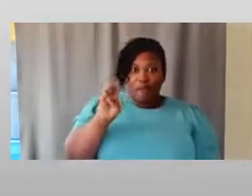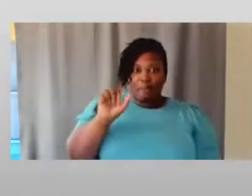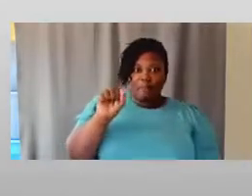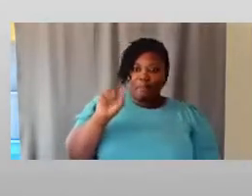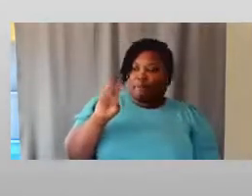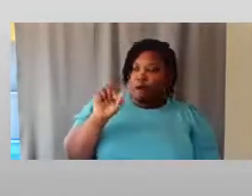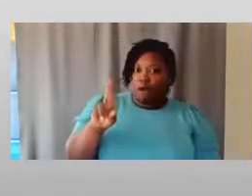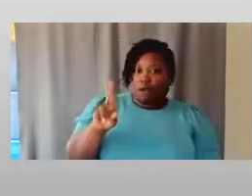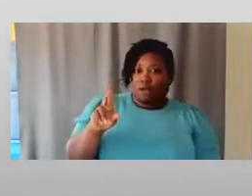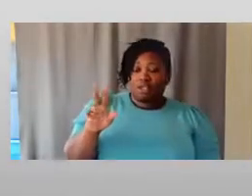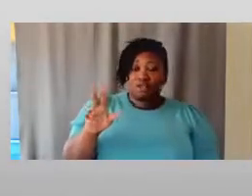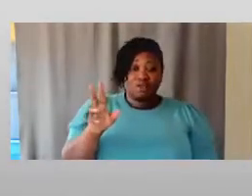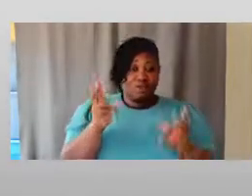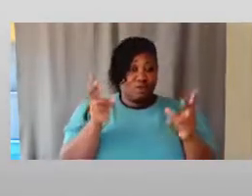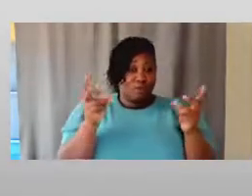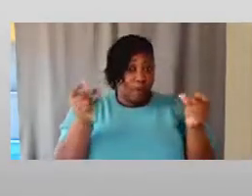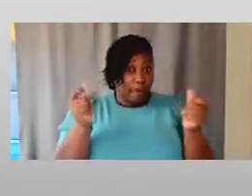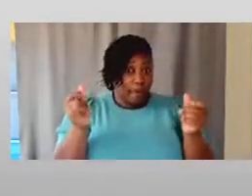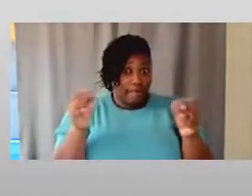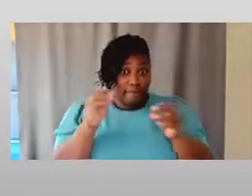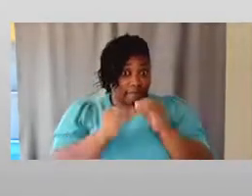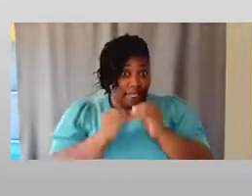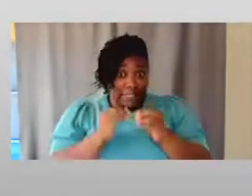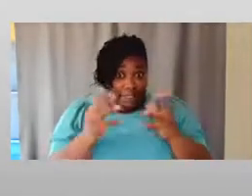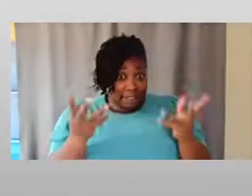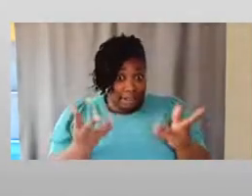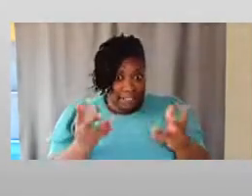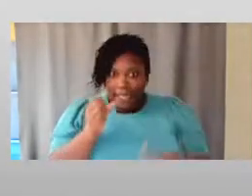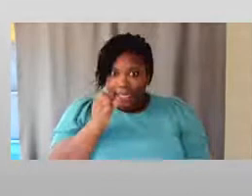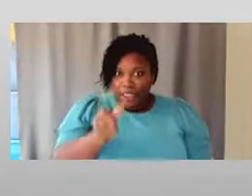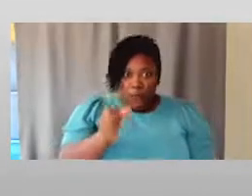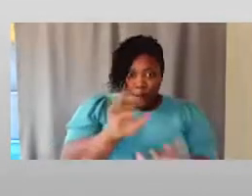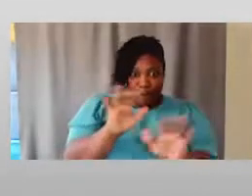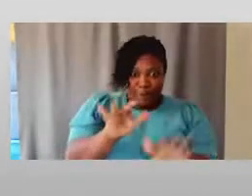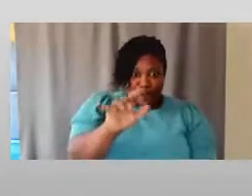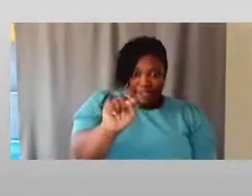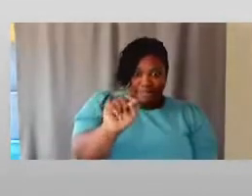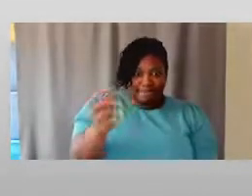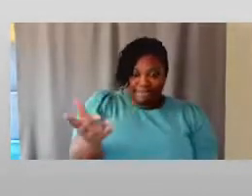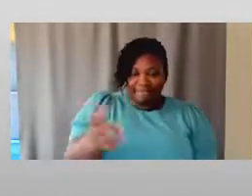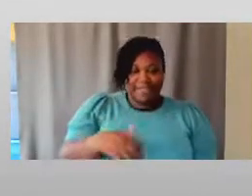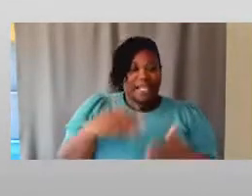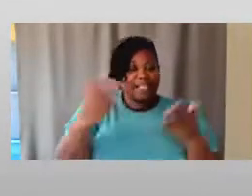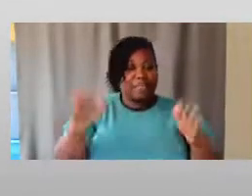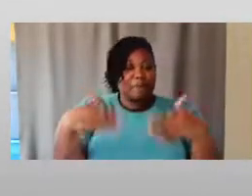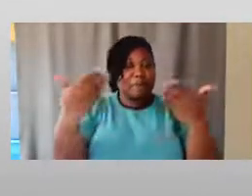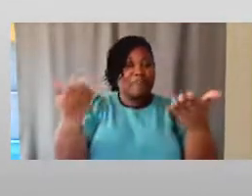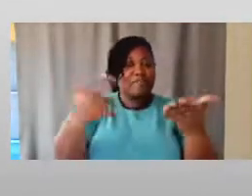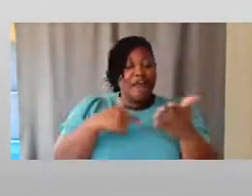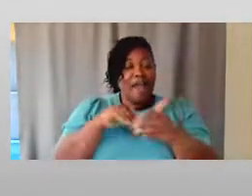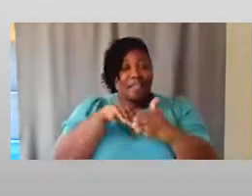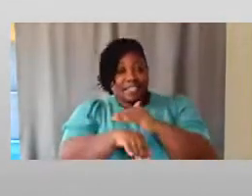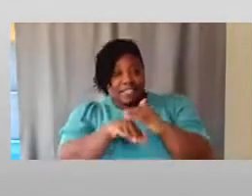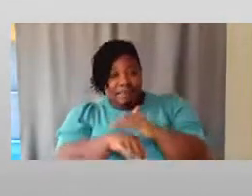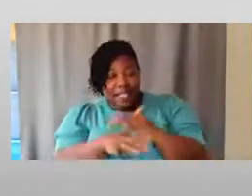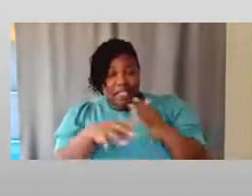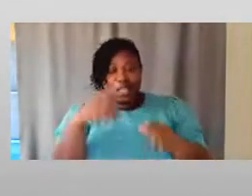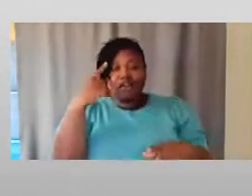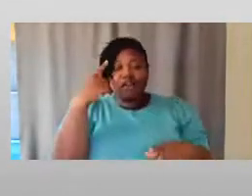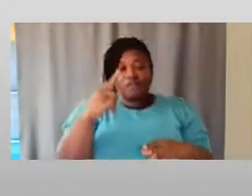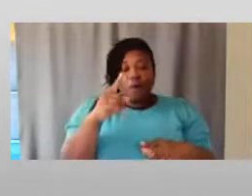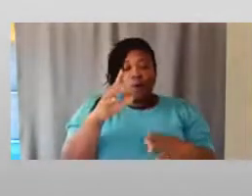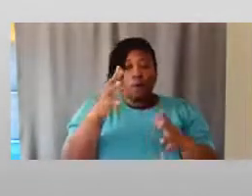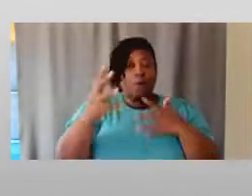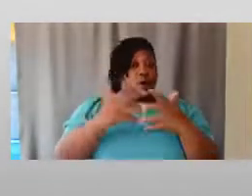fix is to not do that and to provide accessibility information for whatever type of event you're going to have. Be